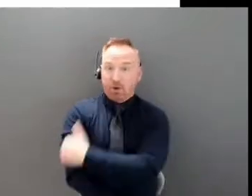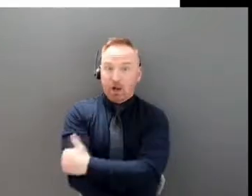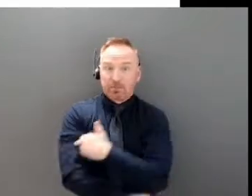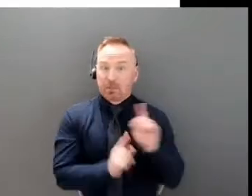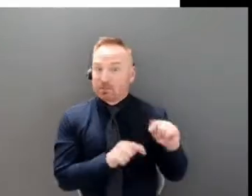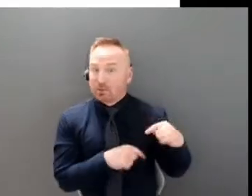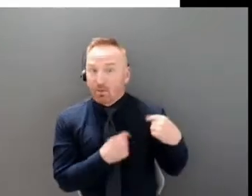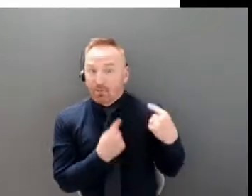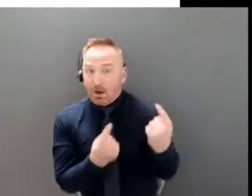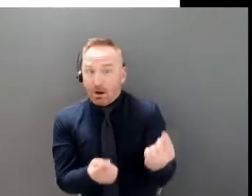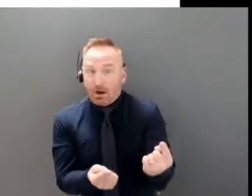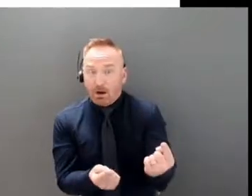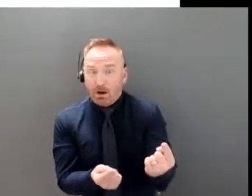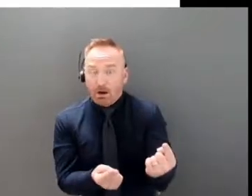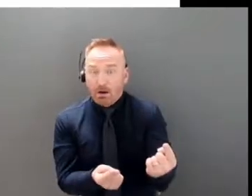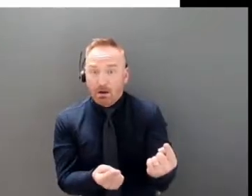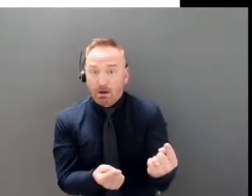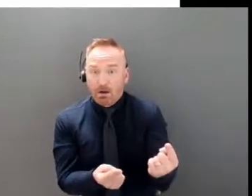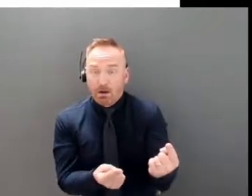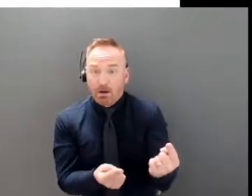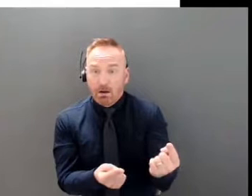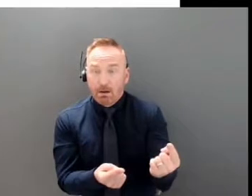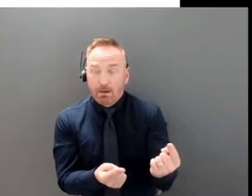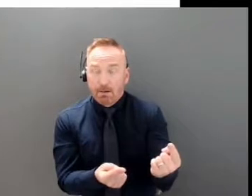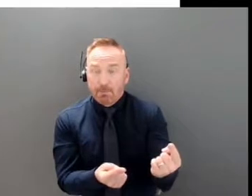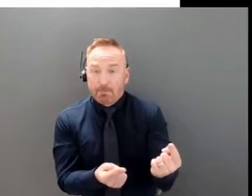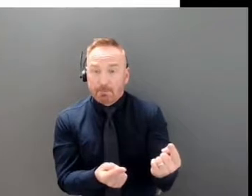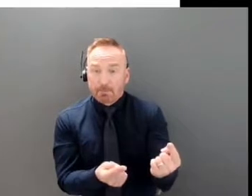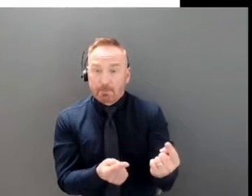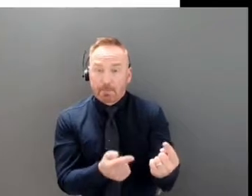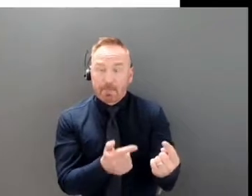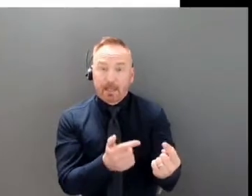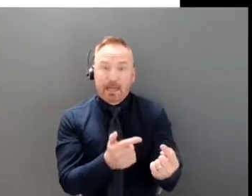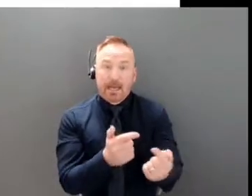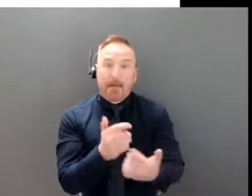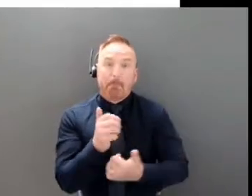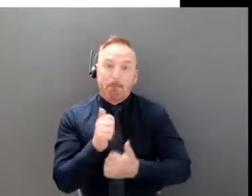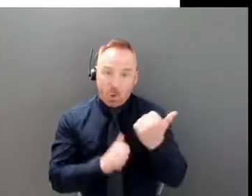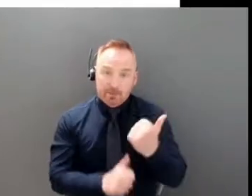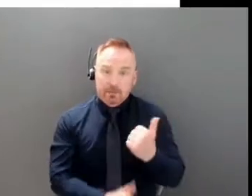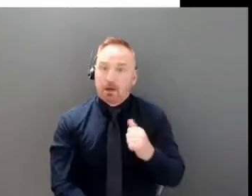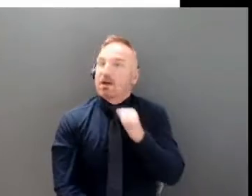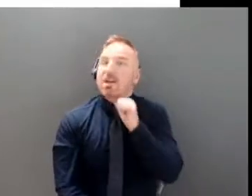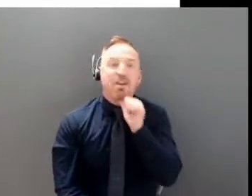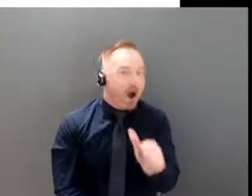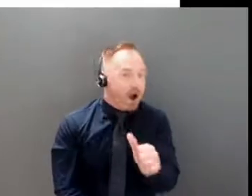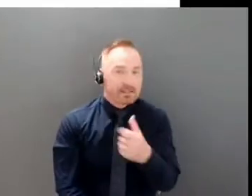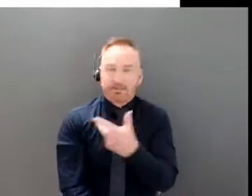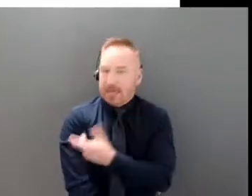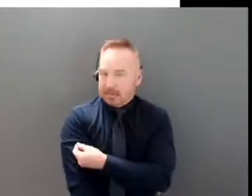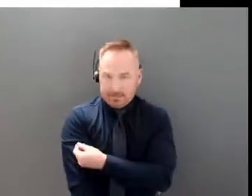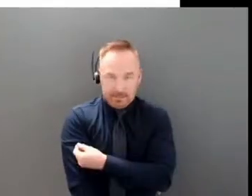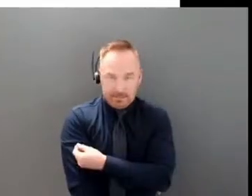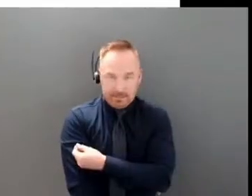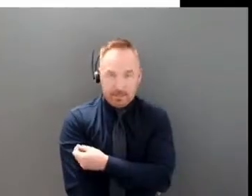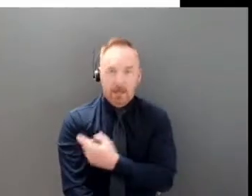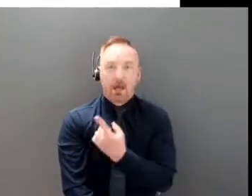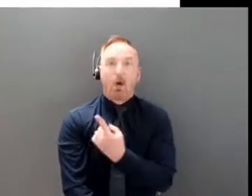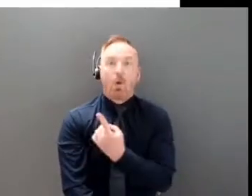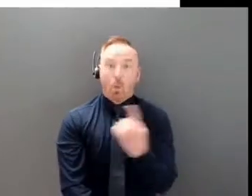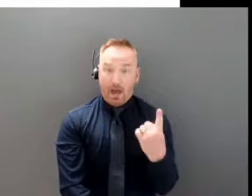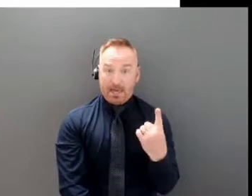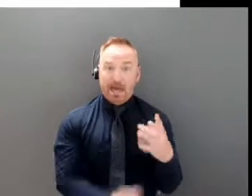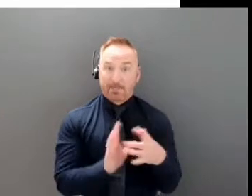we've had the majority unvaccinated, we've had the one that I mentioned fully vaccinated,